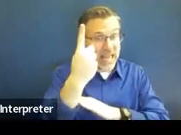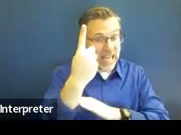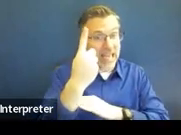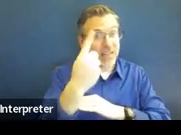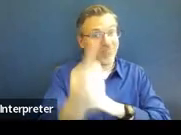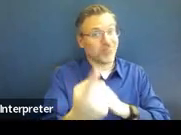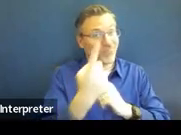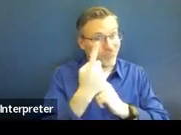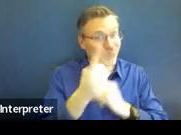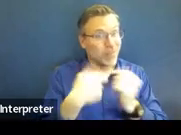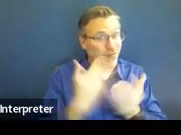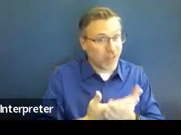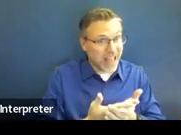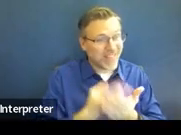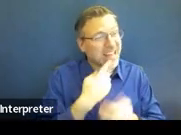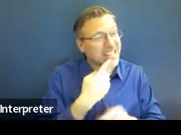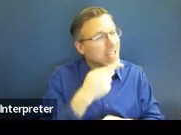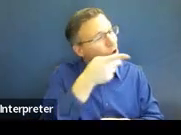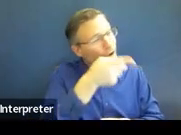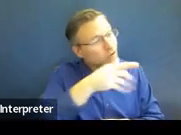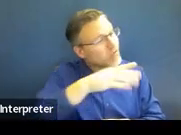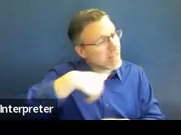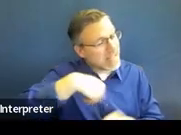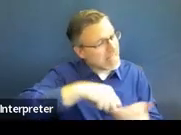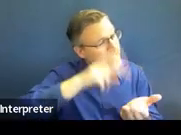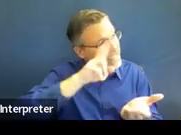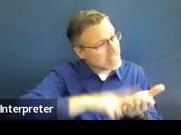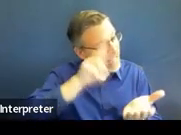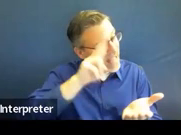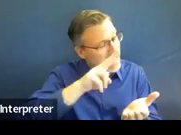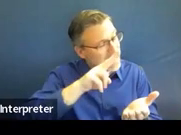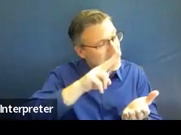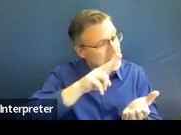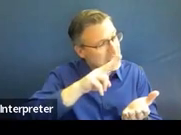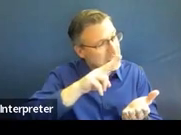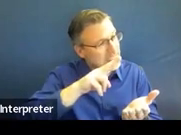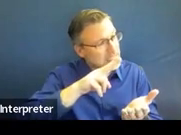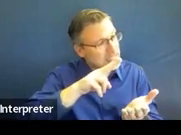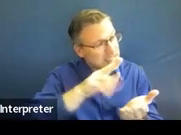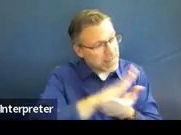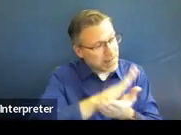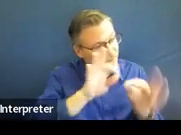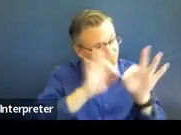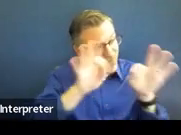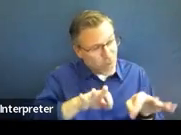you haven't signed it yet. How does that look on, you know, from a compliance standpoint?